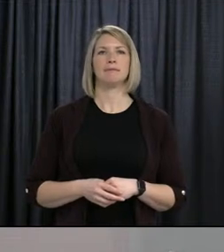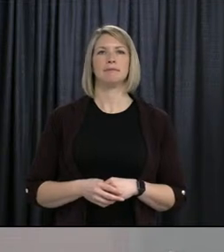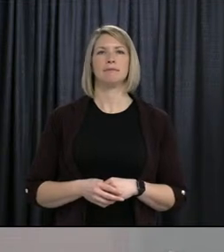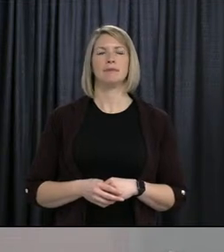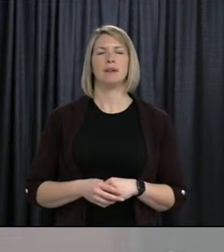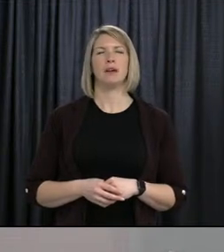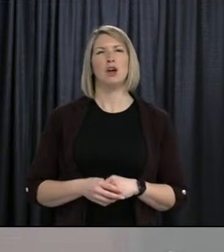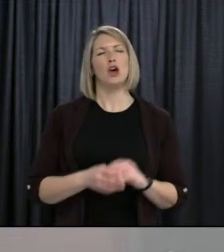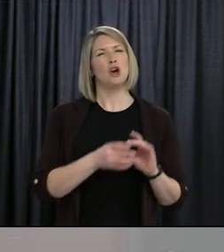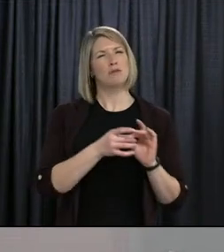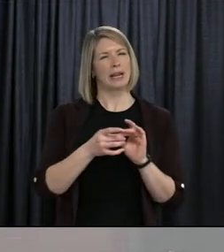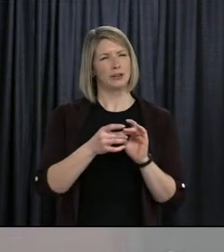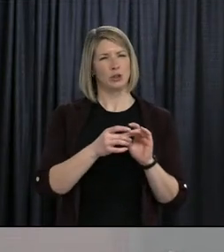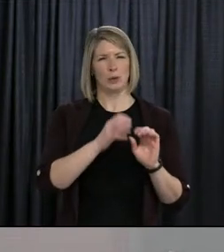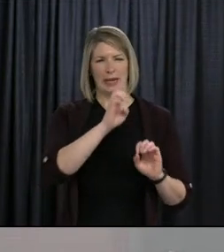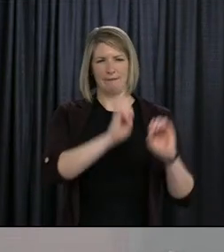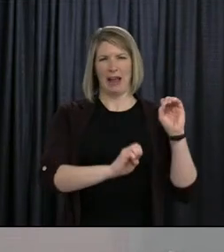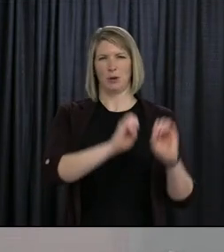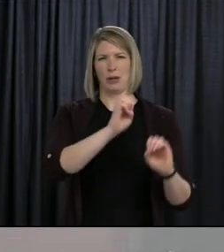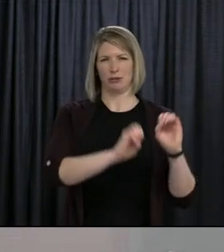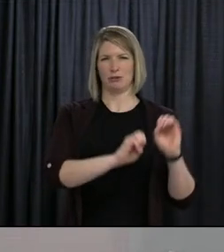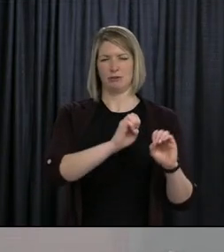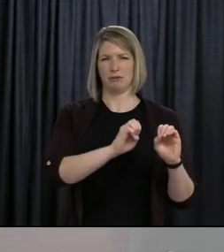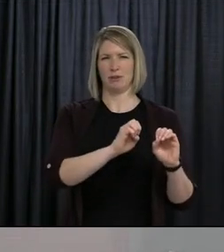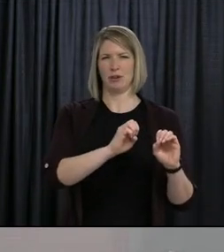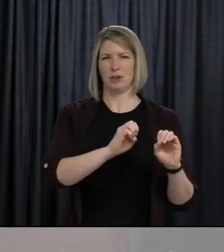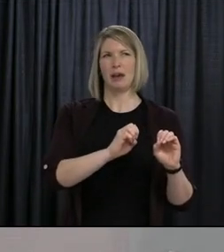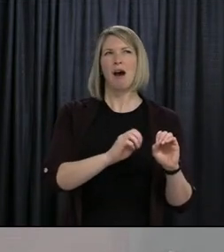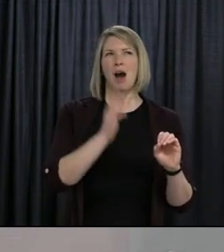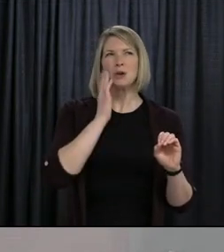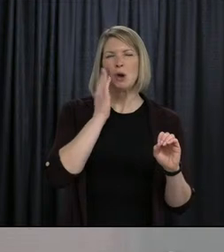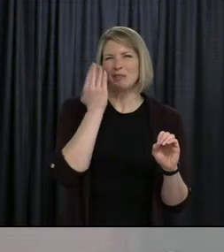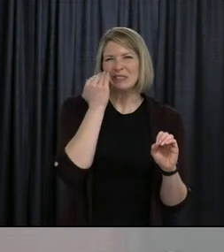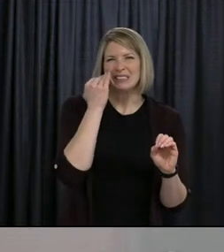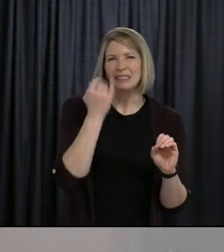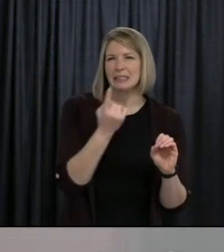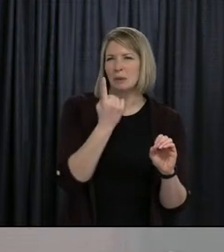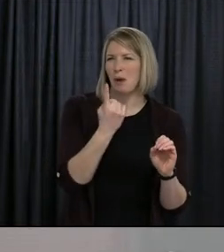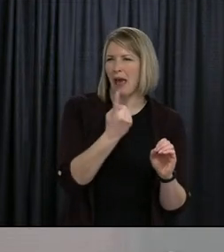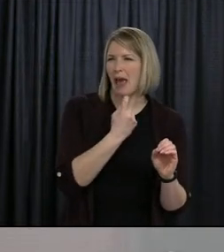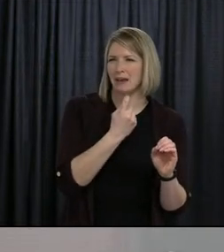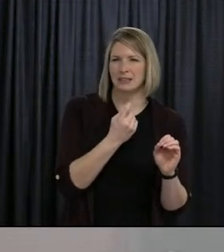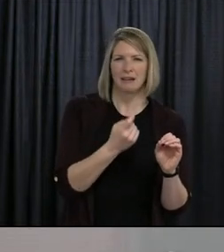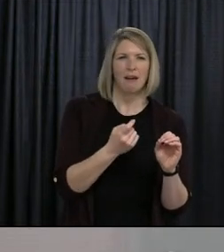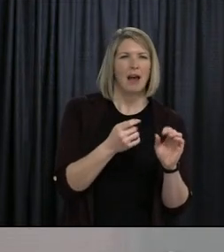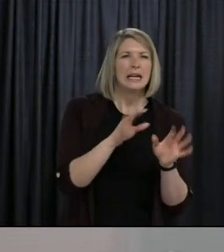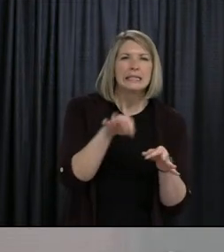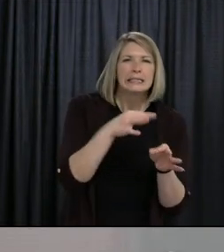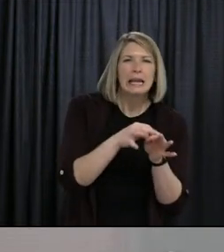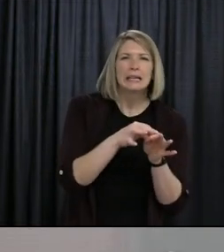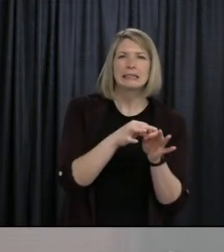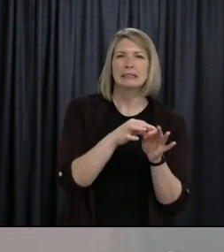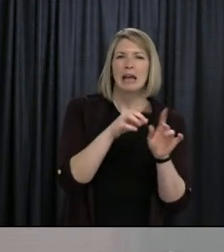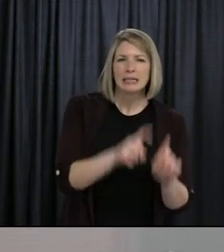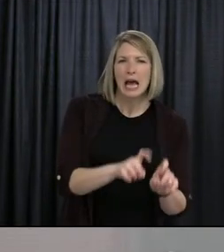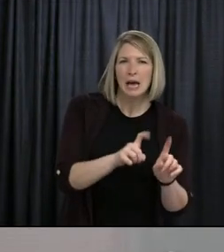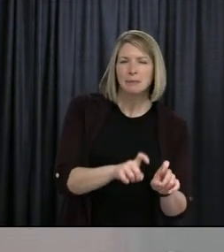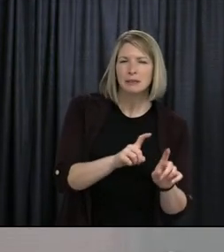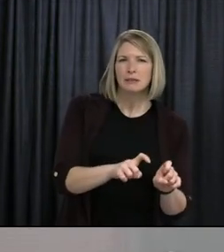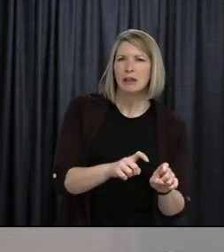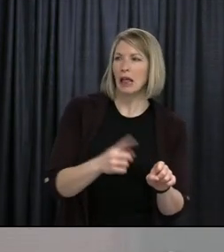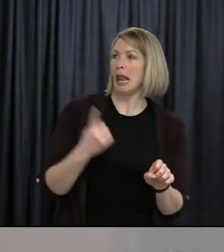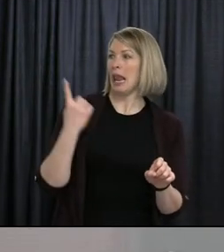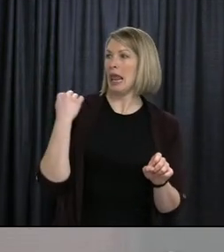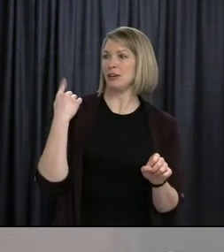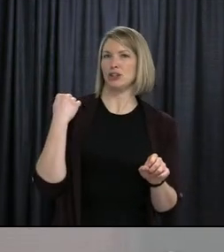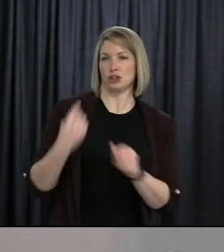evaluation, I know assessment's been touched on briefly, but if I could get a little more specific. We know that in the spring of last year, there was a